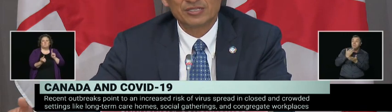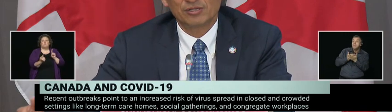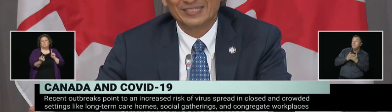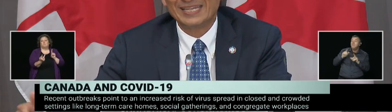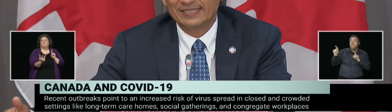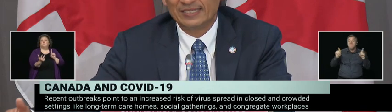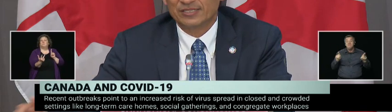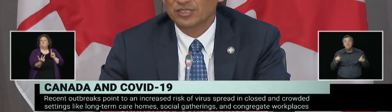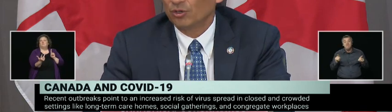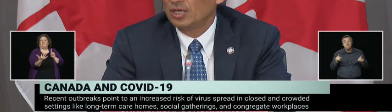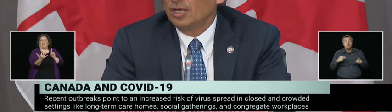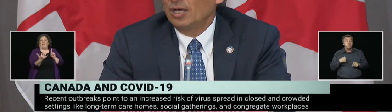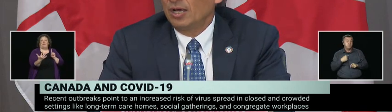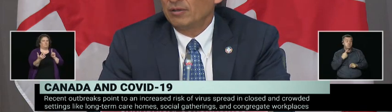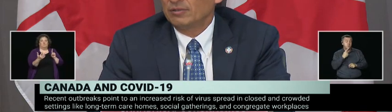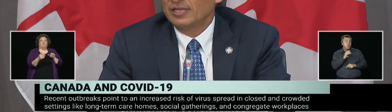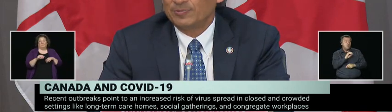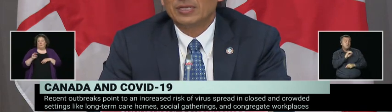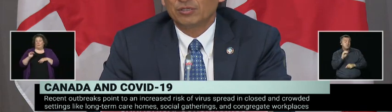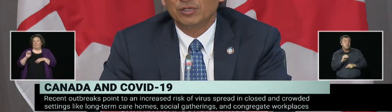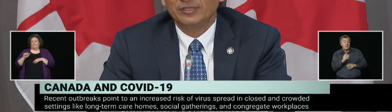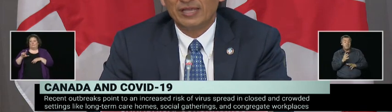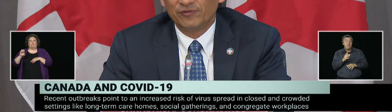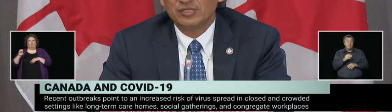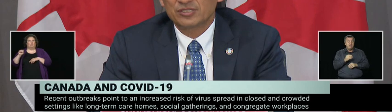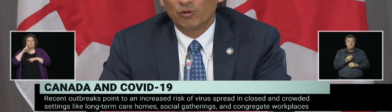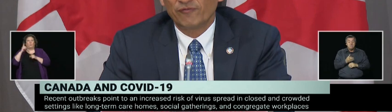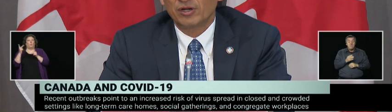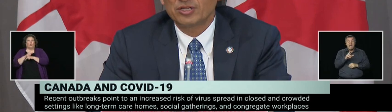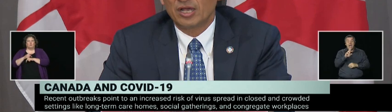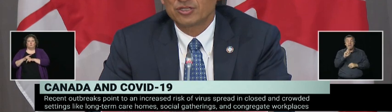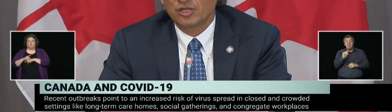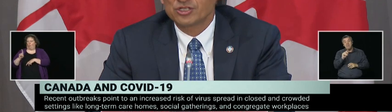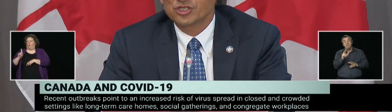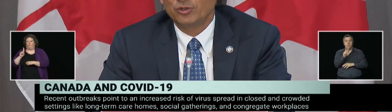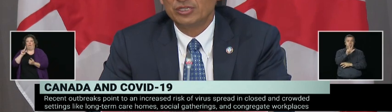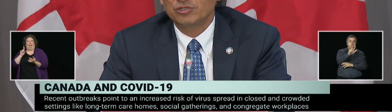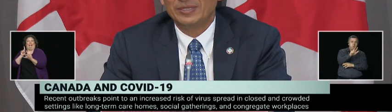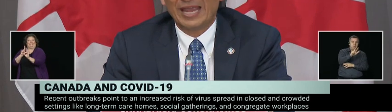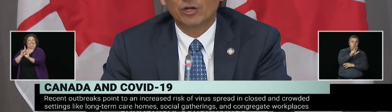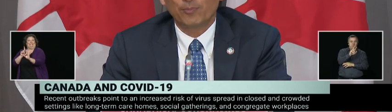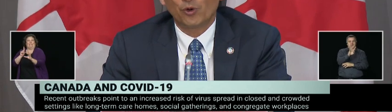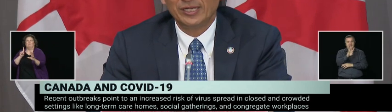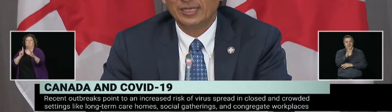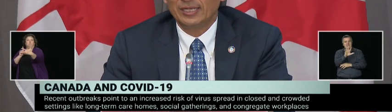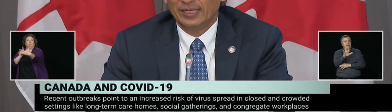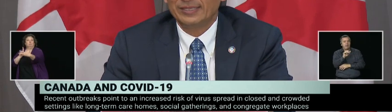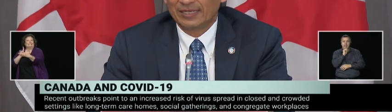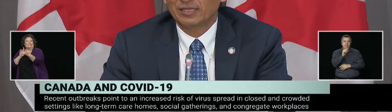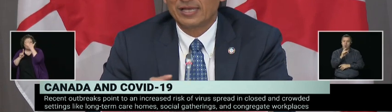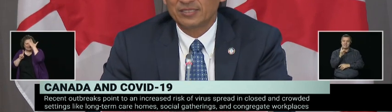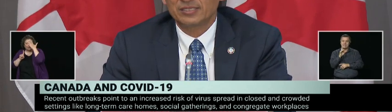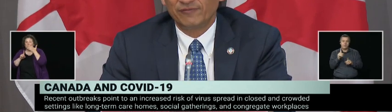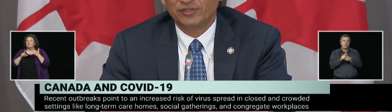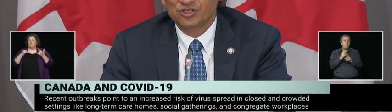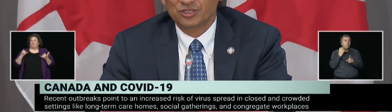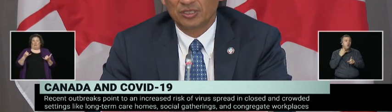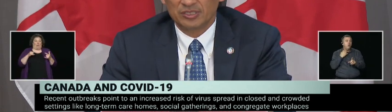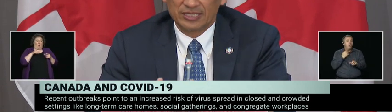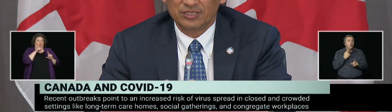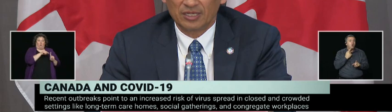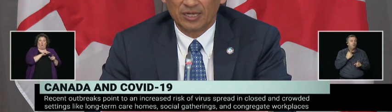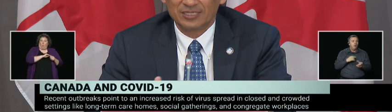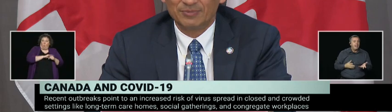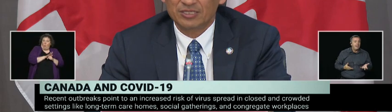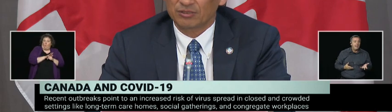of measles and 18. So let's be clear, the evidence so far has not shown it to be airborne in that classic definition